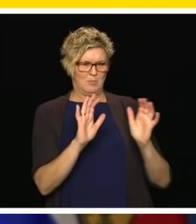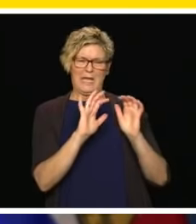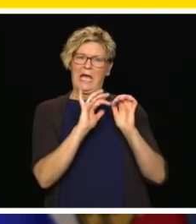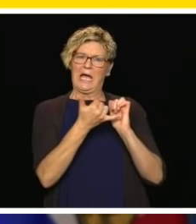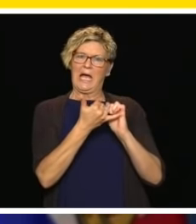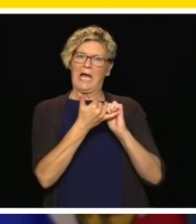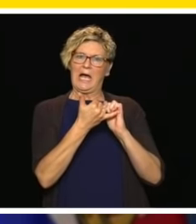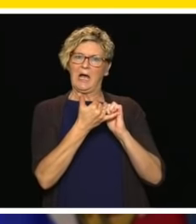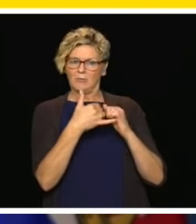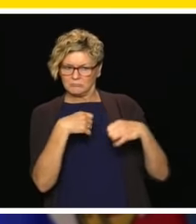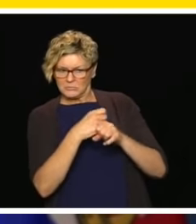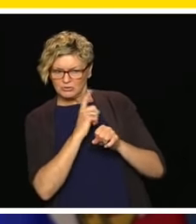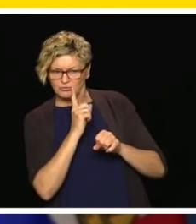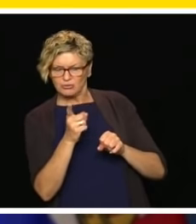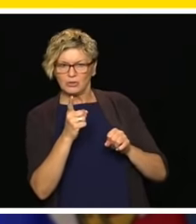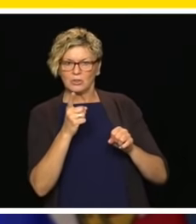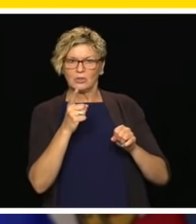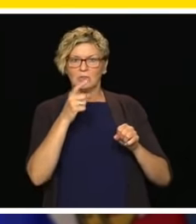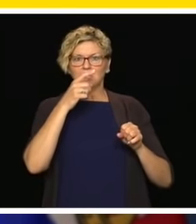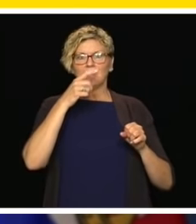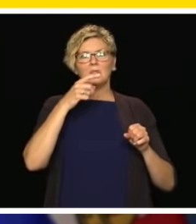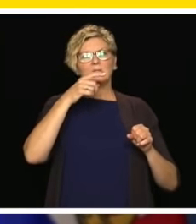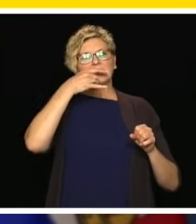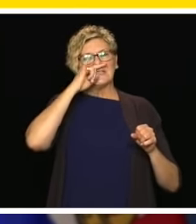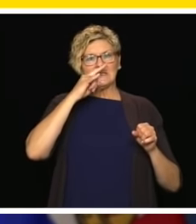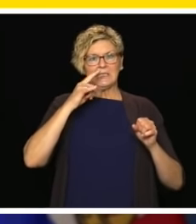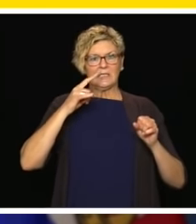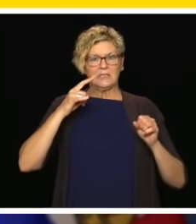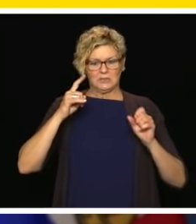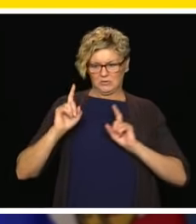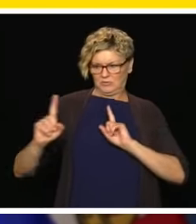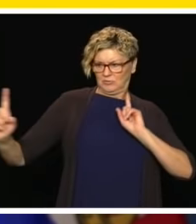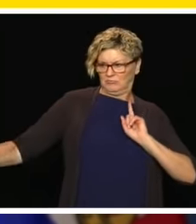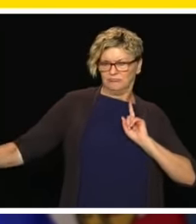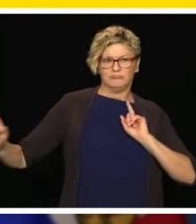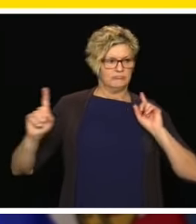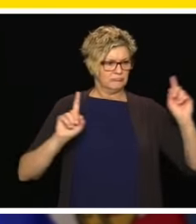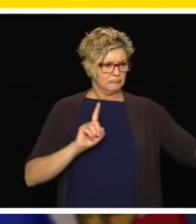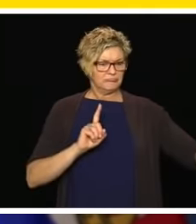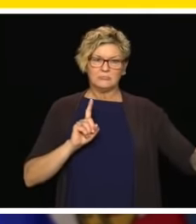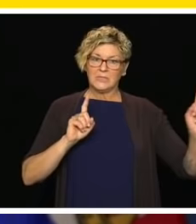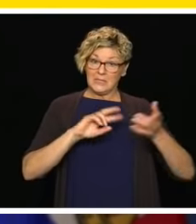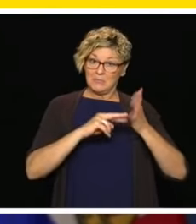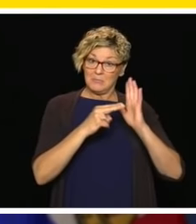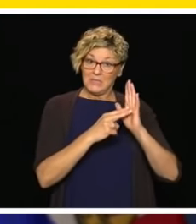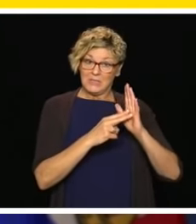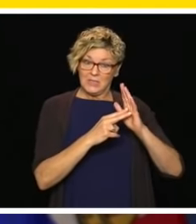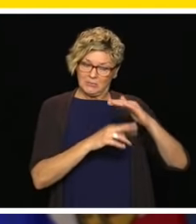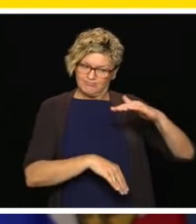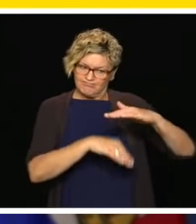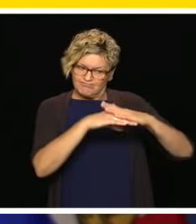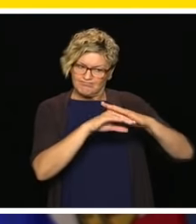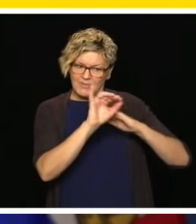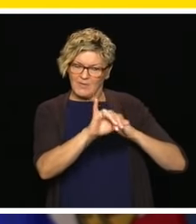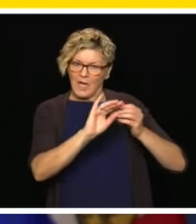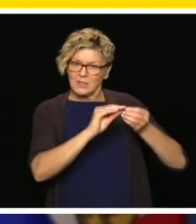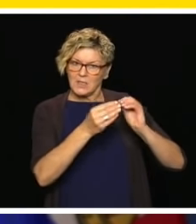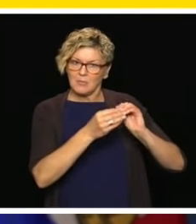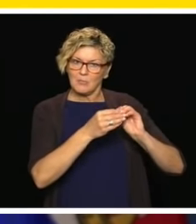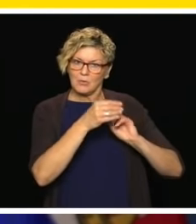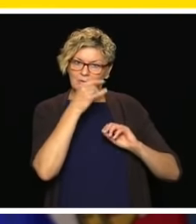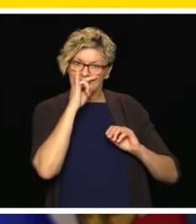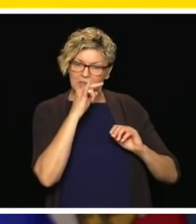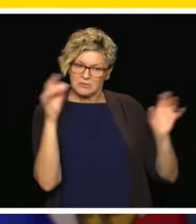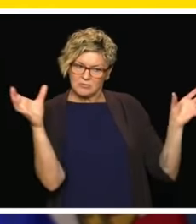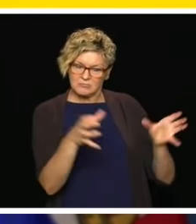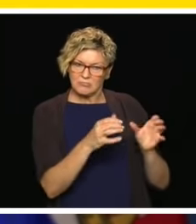classrooms. Are we going to have hard limits on the number of kids that can be in any classroom at one time? And are more creative options